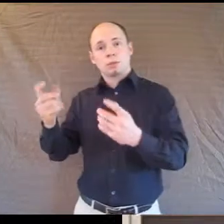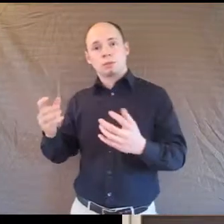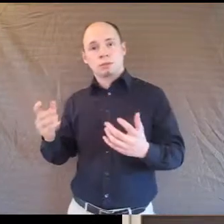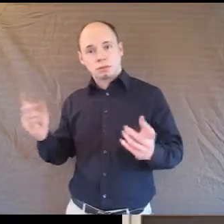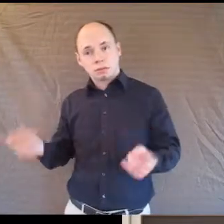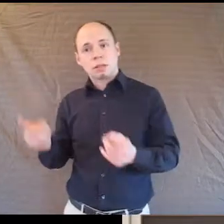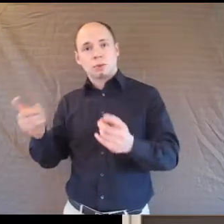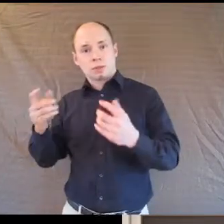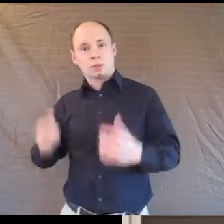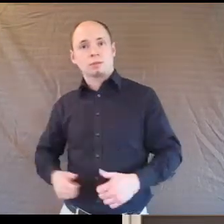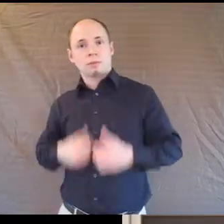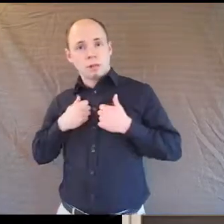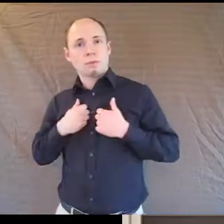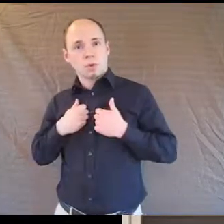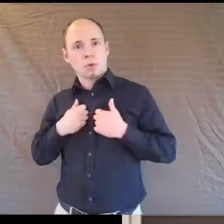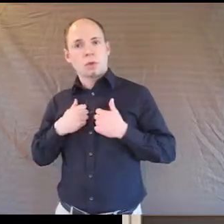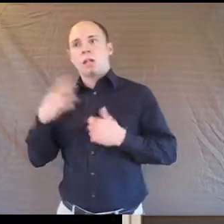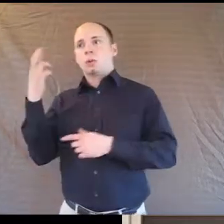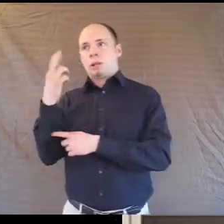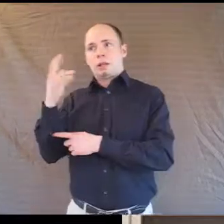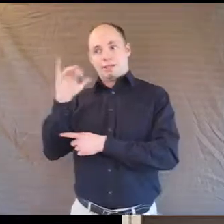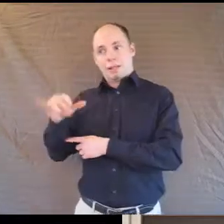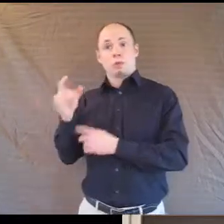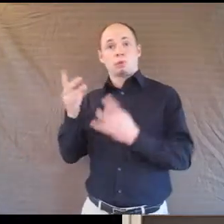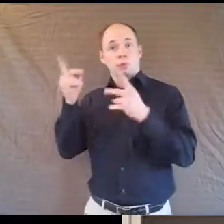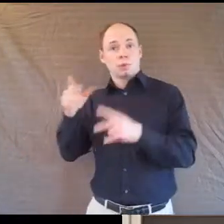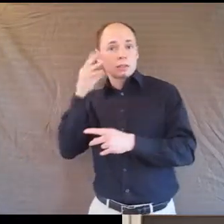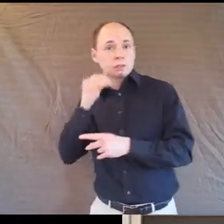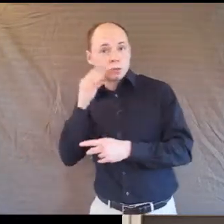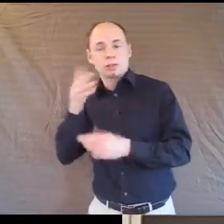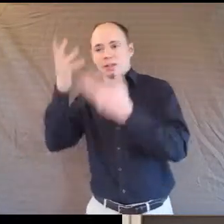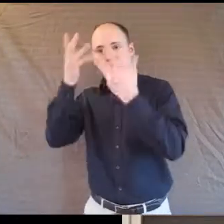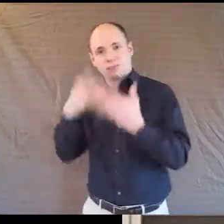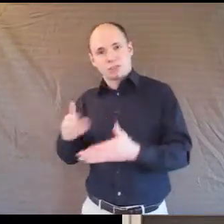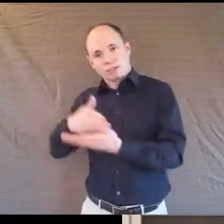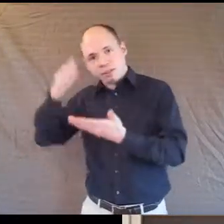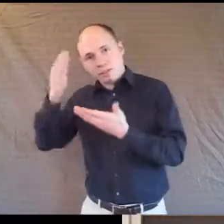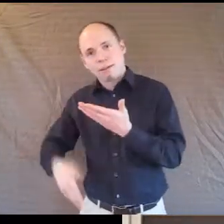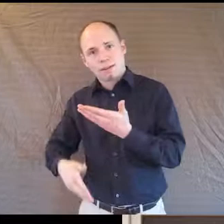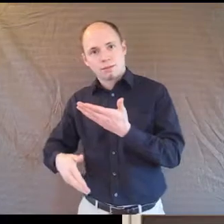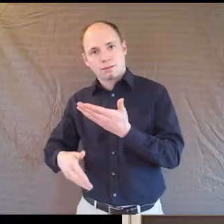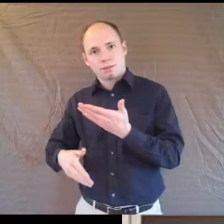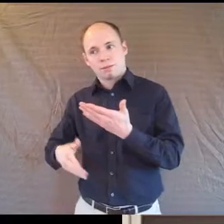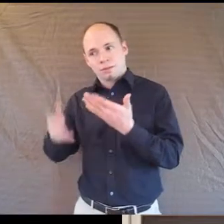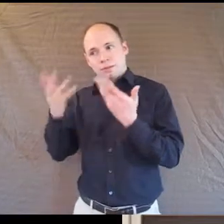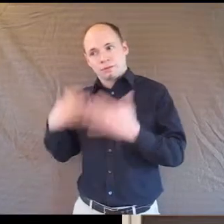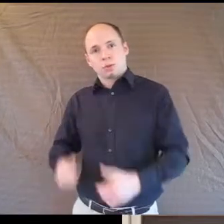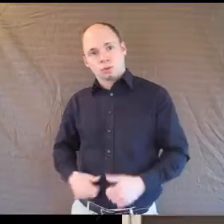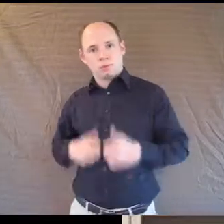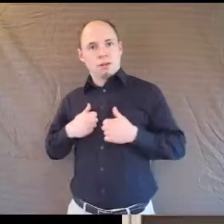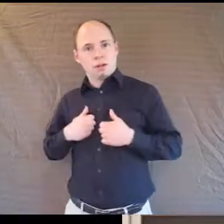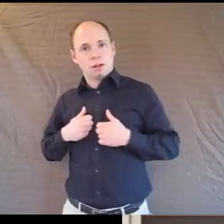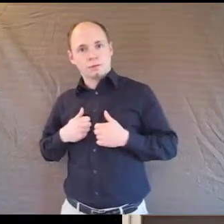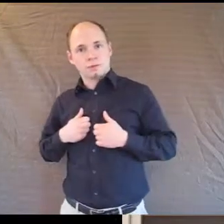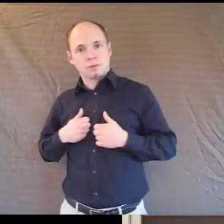recognize that the trauma is over and that they actually survived it without having to go into the memories of